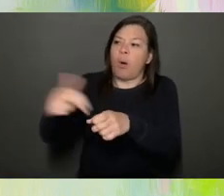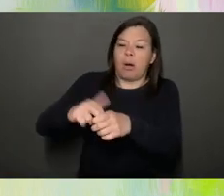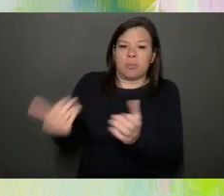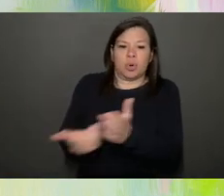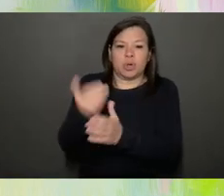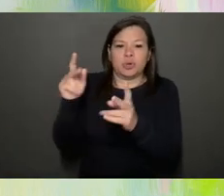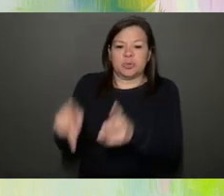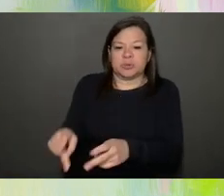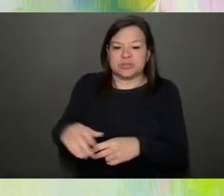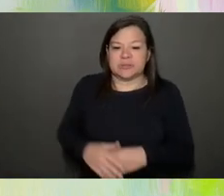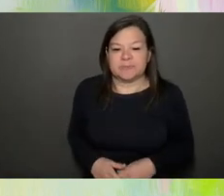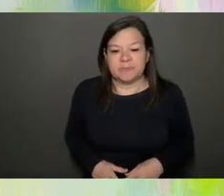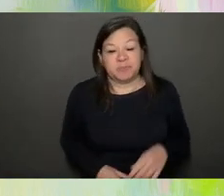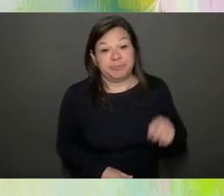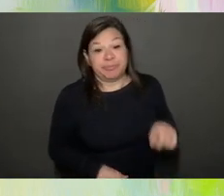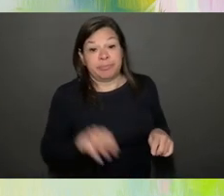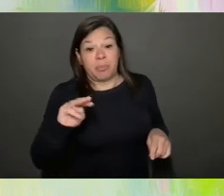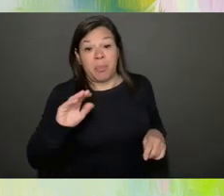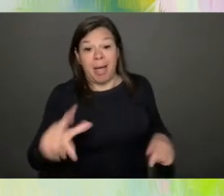opposite. They can't get rid of me.